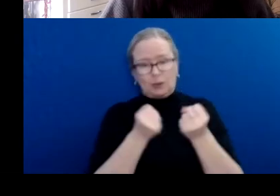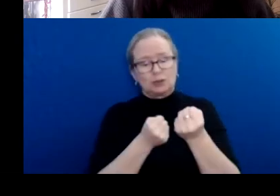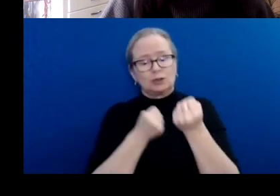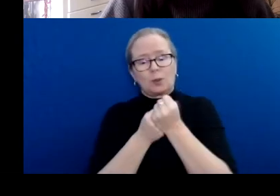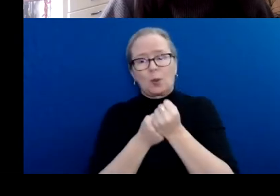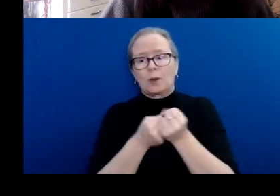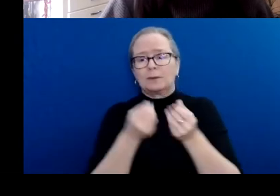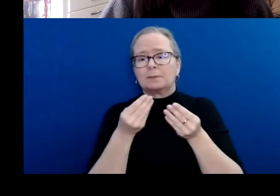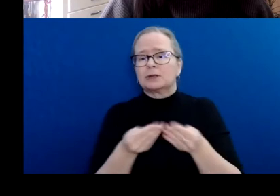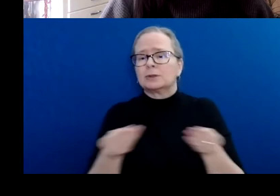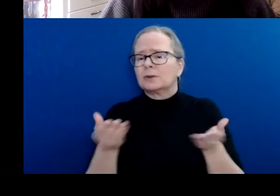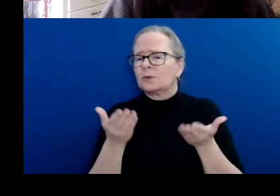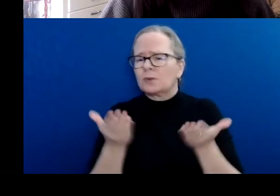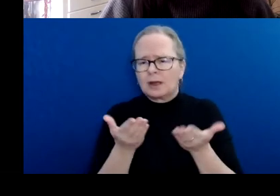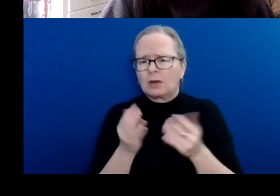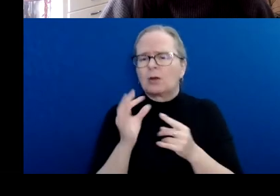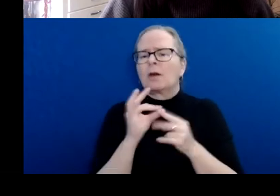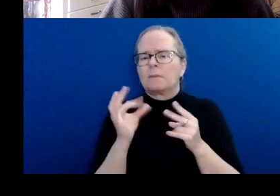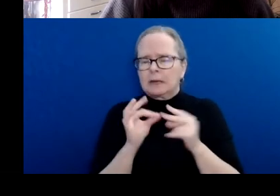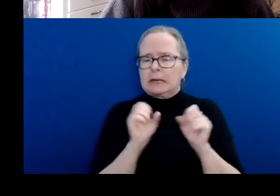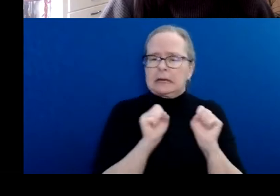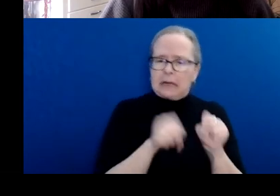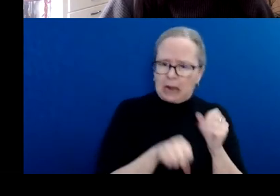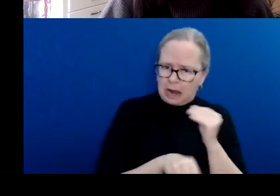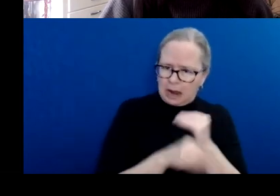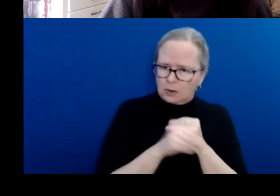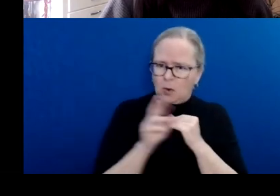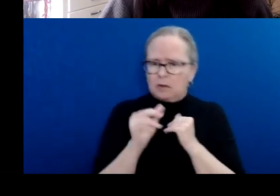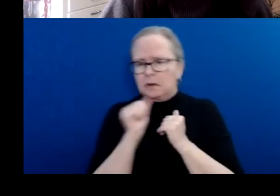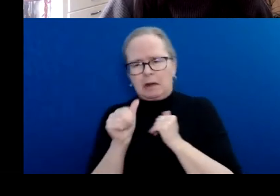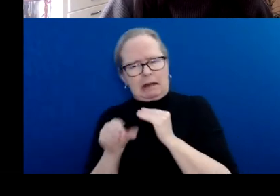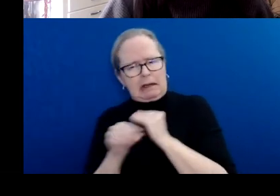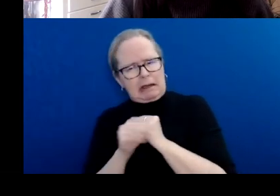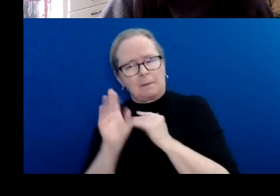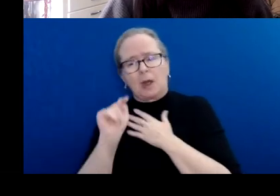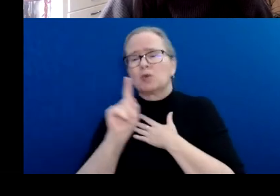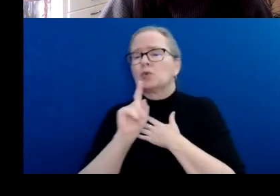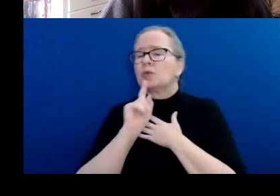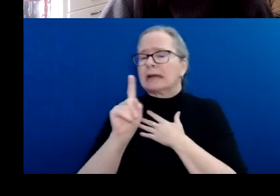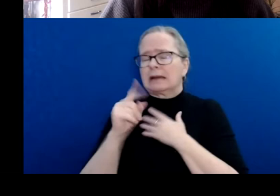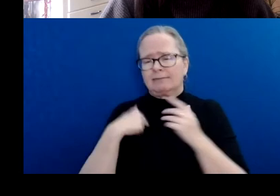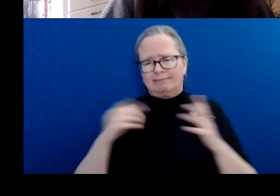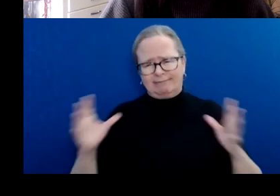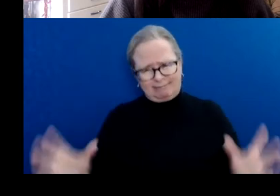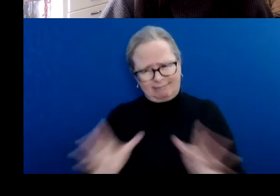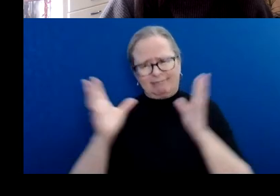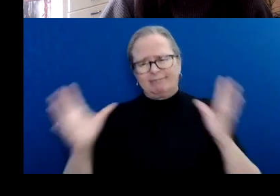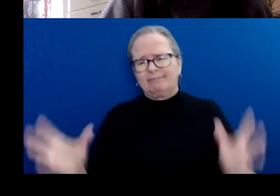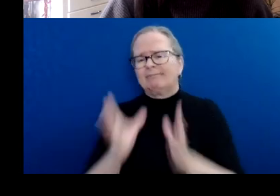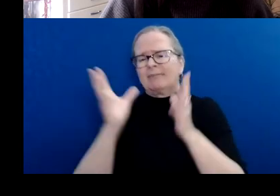These are additional materials that you will upload to your application to help support your proposal.